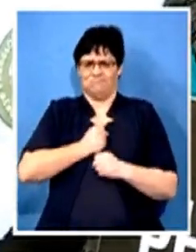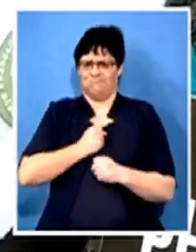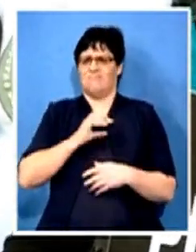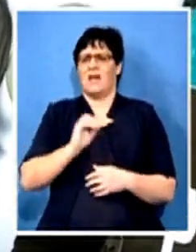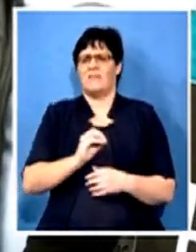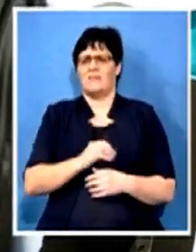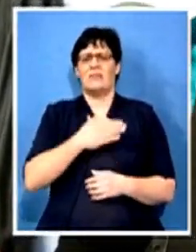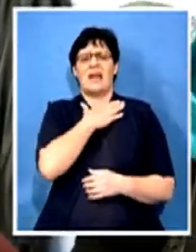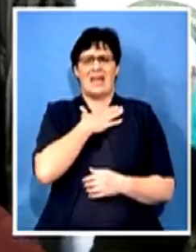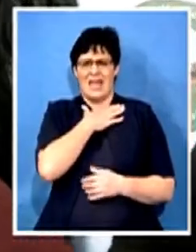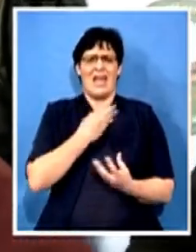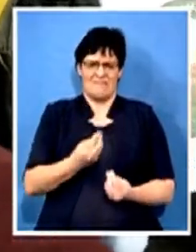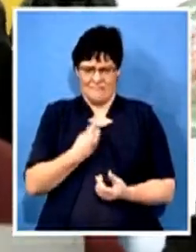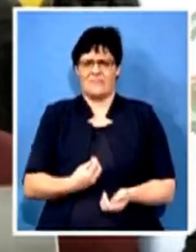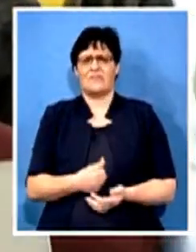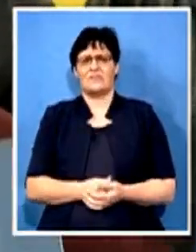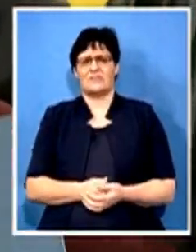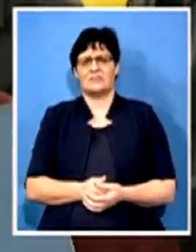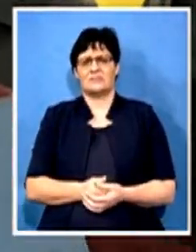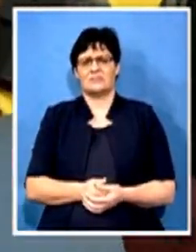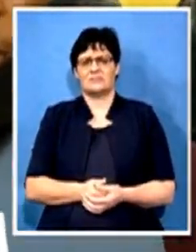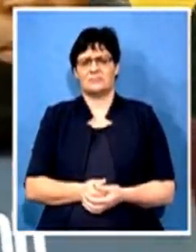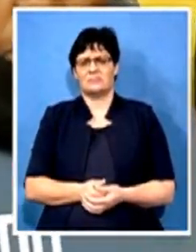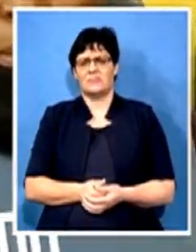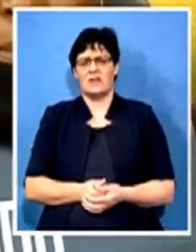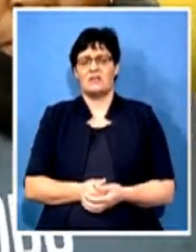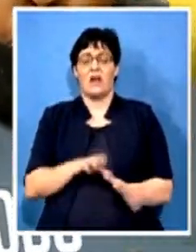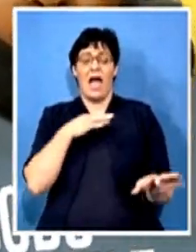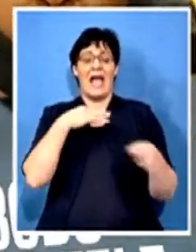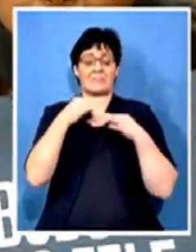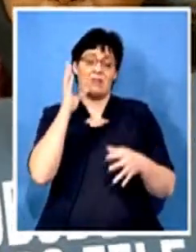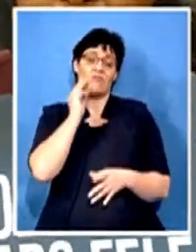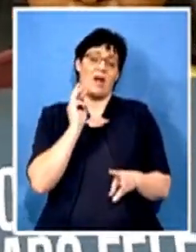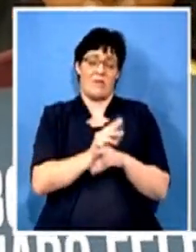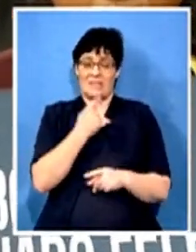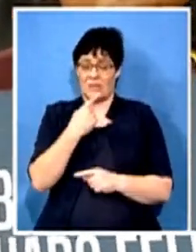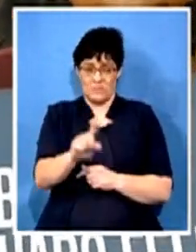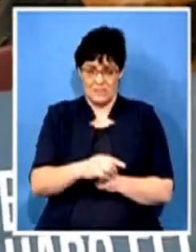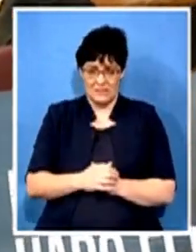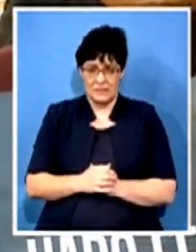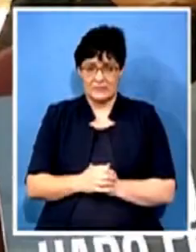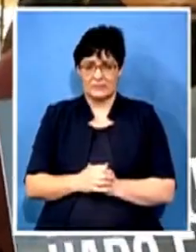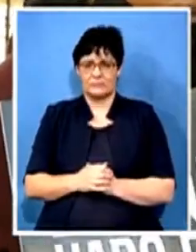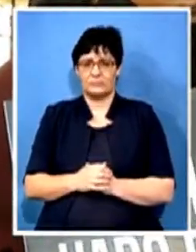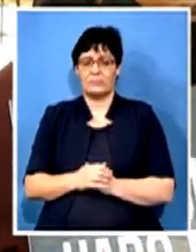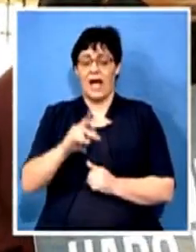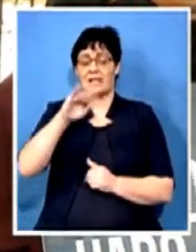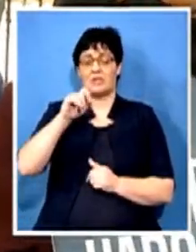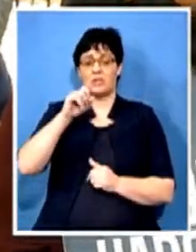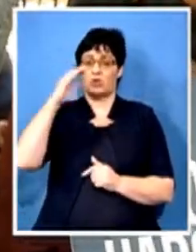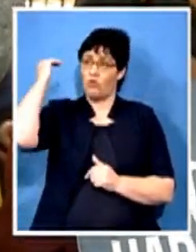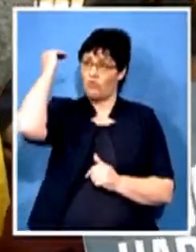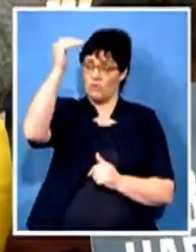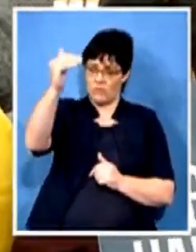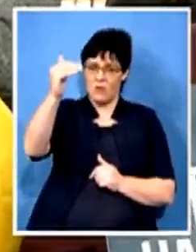okay let me just explain quickly what the granny was saying is that um you know this asbestos roof which she's been having for many many years